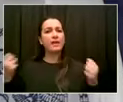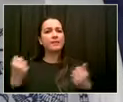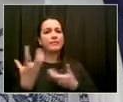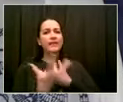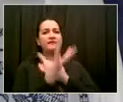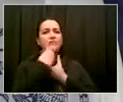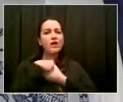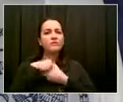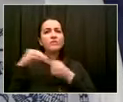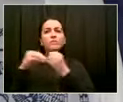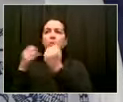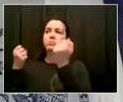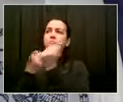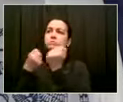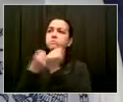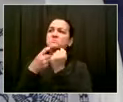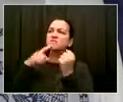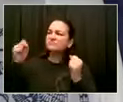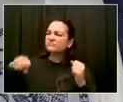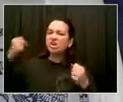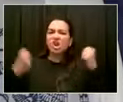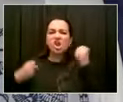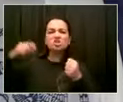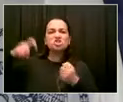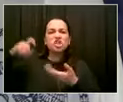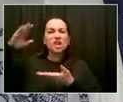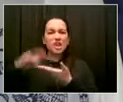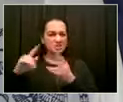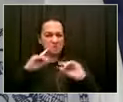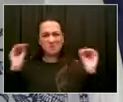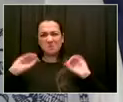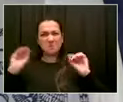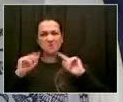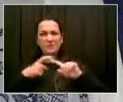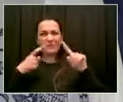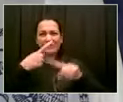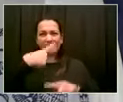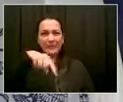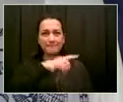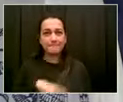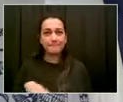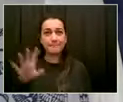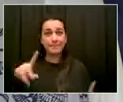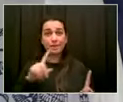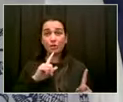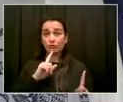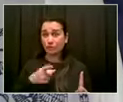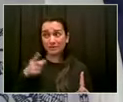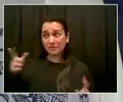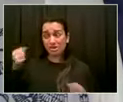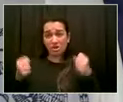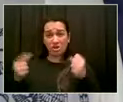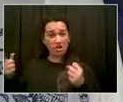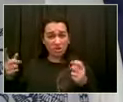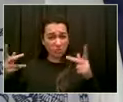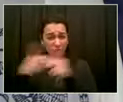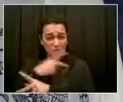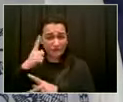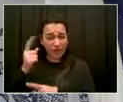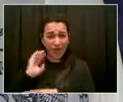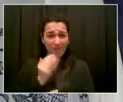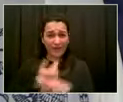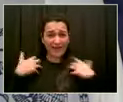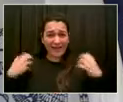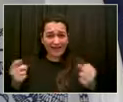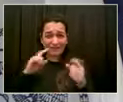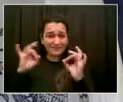of cars. So, let me turn to Dr. Choksi. But, Gersh, again, I really do appreciate you've raised